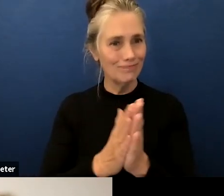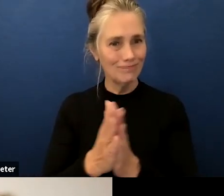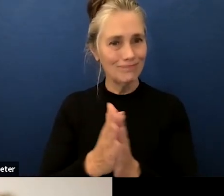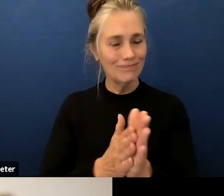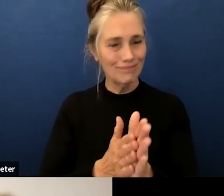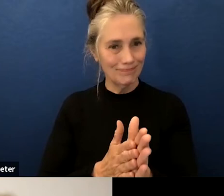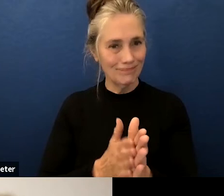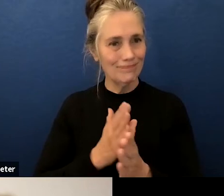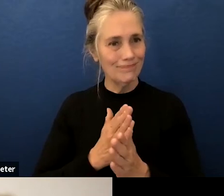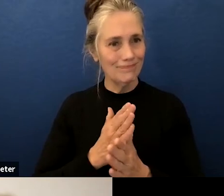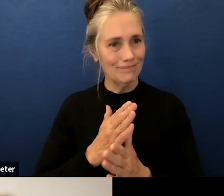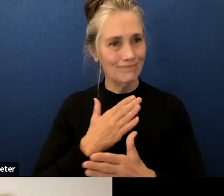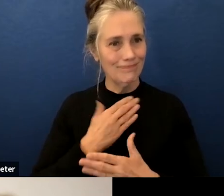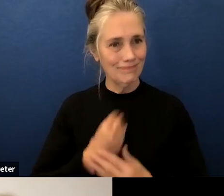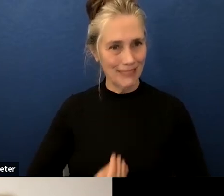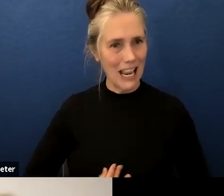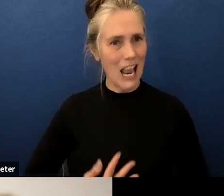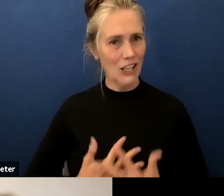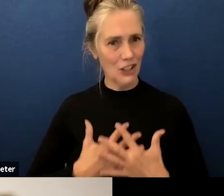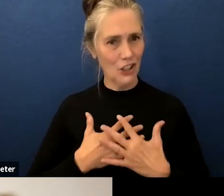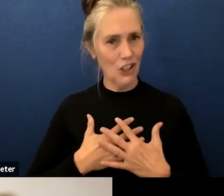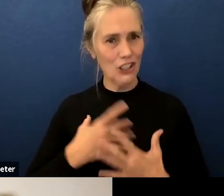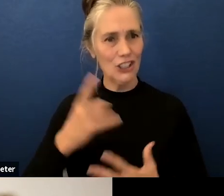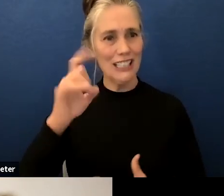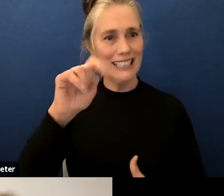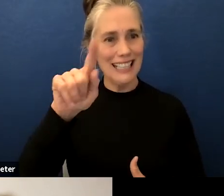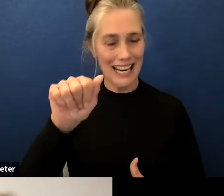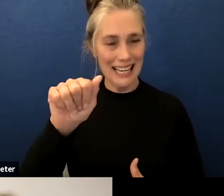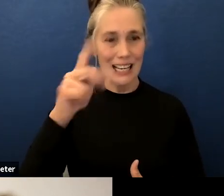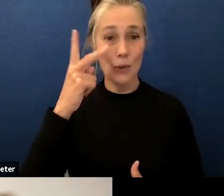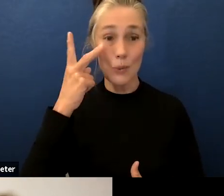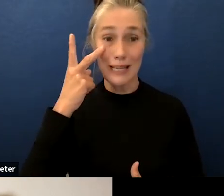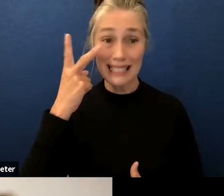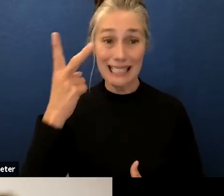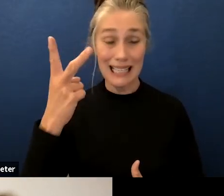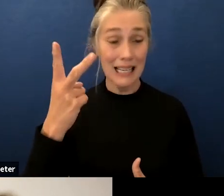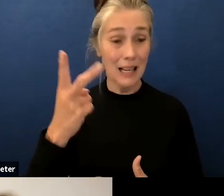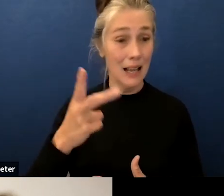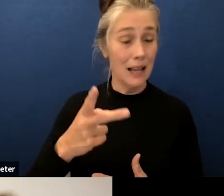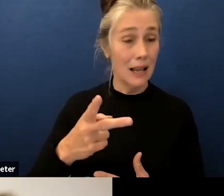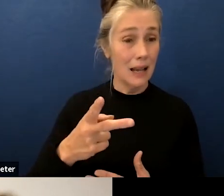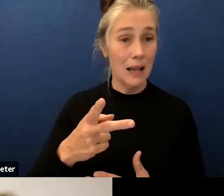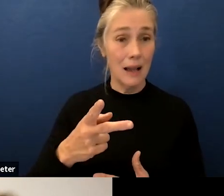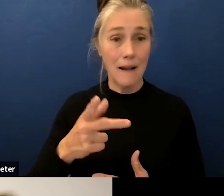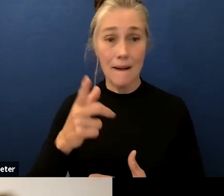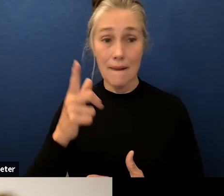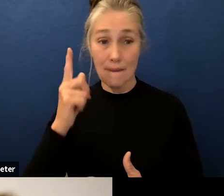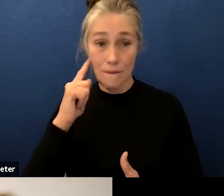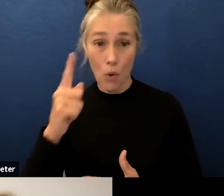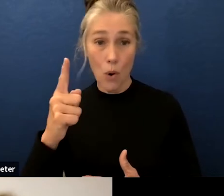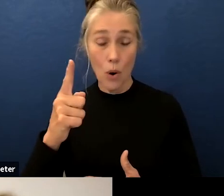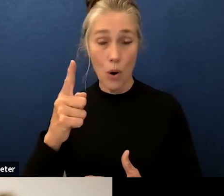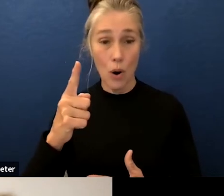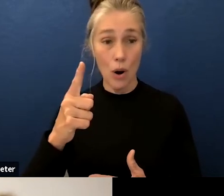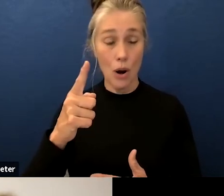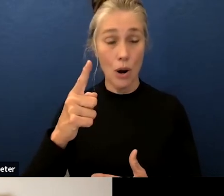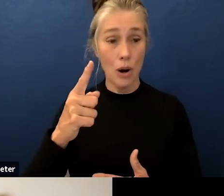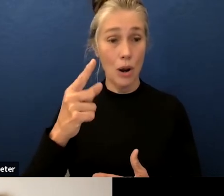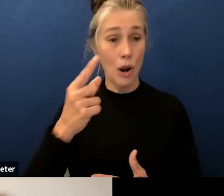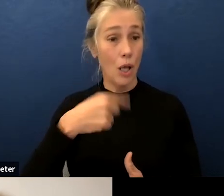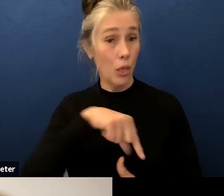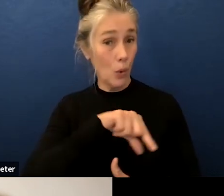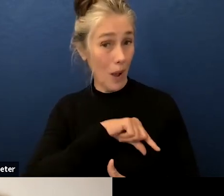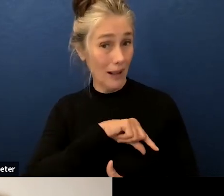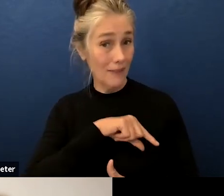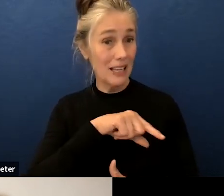data in regards to the qualification of emergent multilingual students for